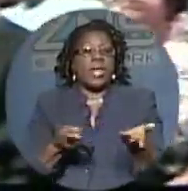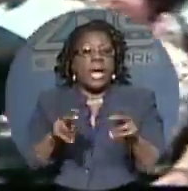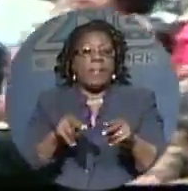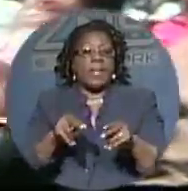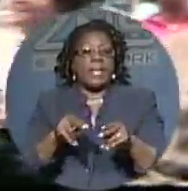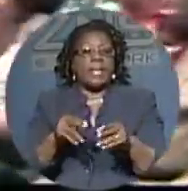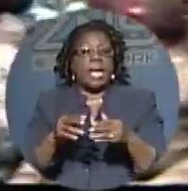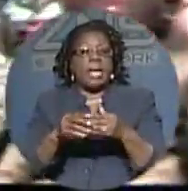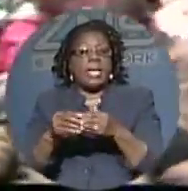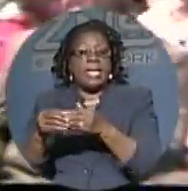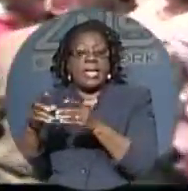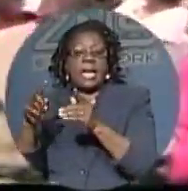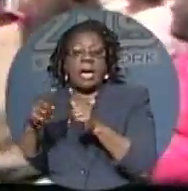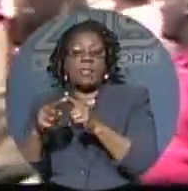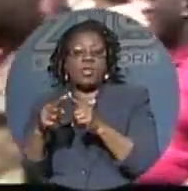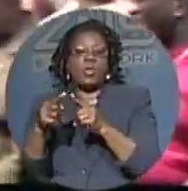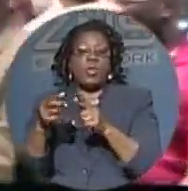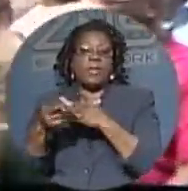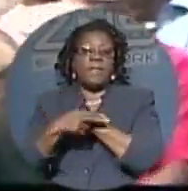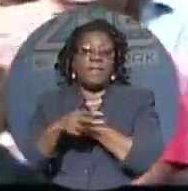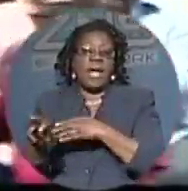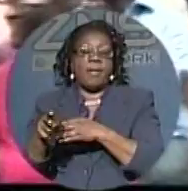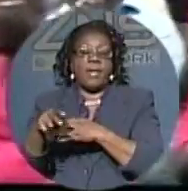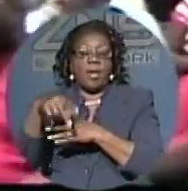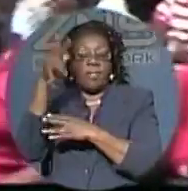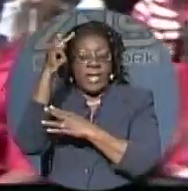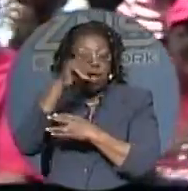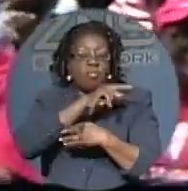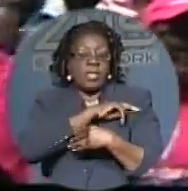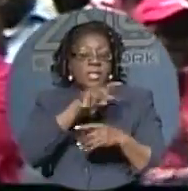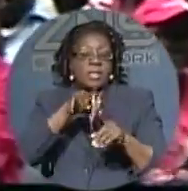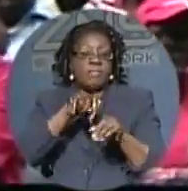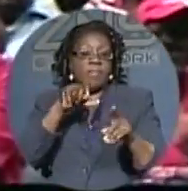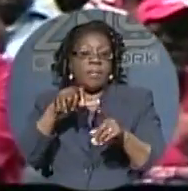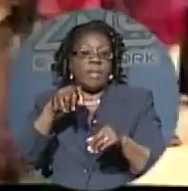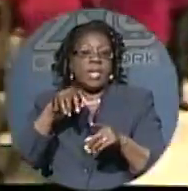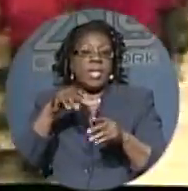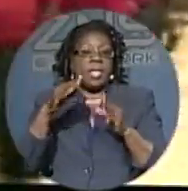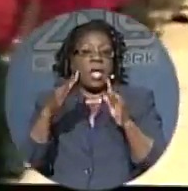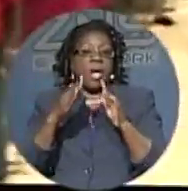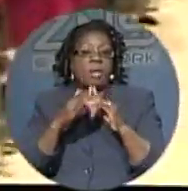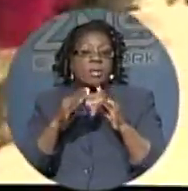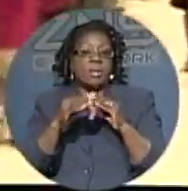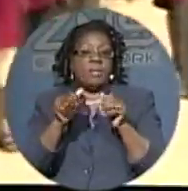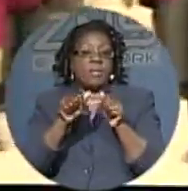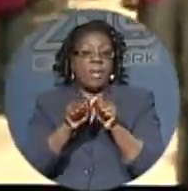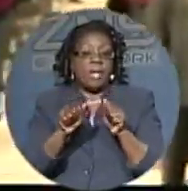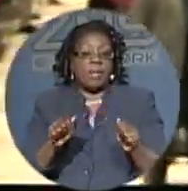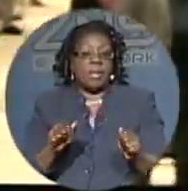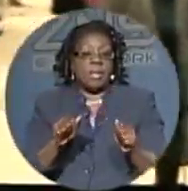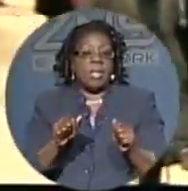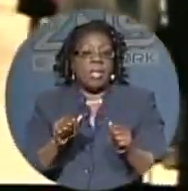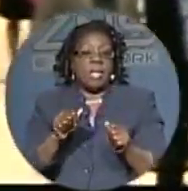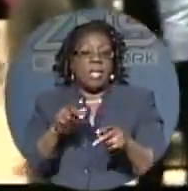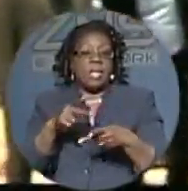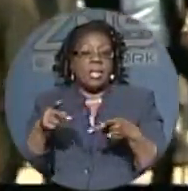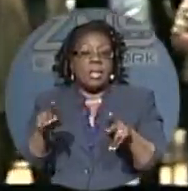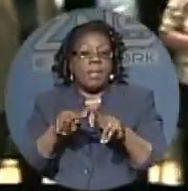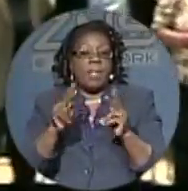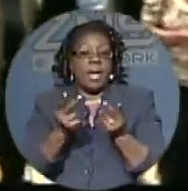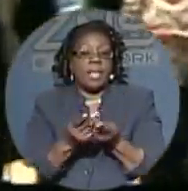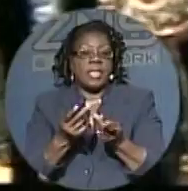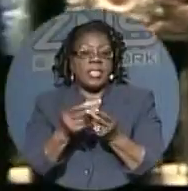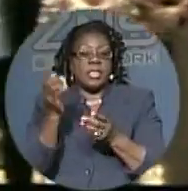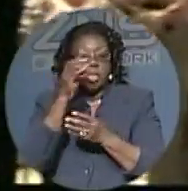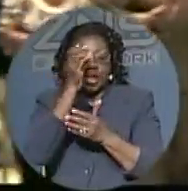and Minister of Housing Ken Russell from the Cabinet of the Bahamas. The FNM leader said the party is in search of new talent and some time